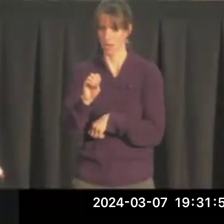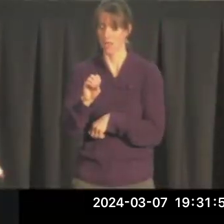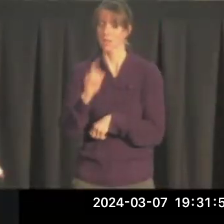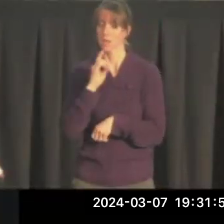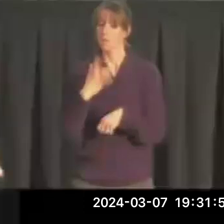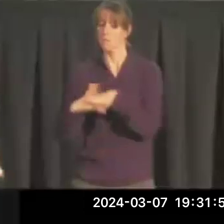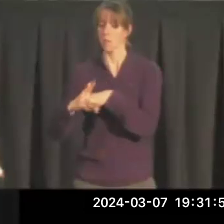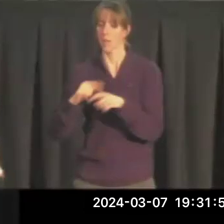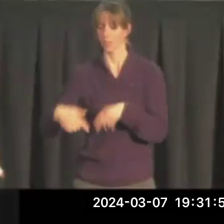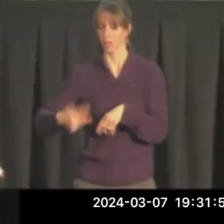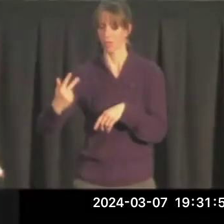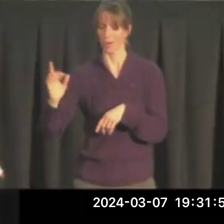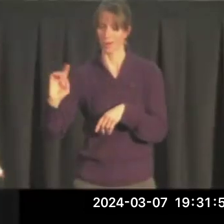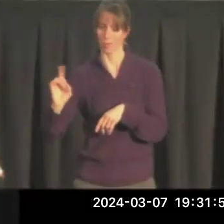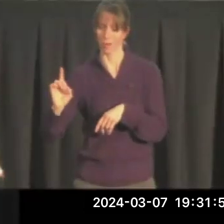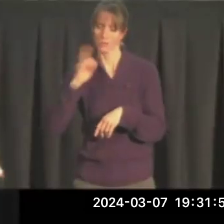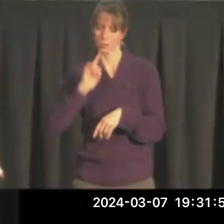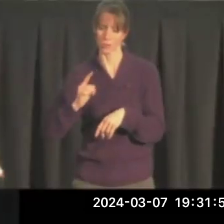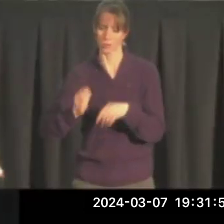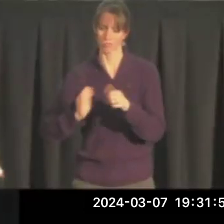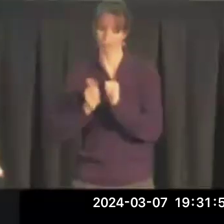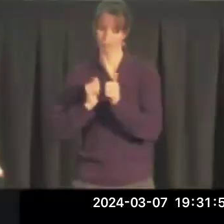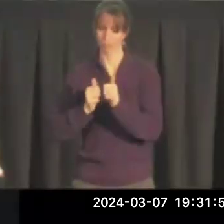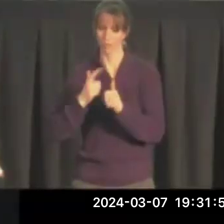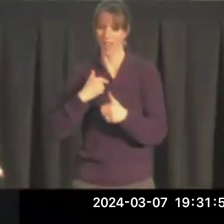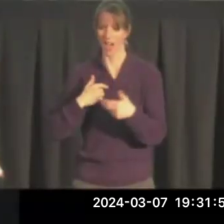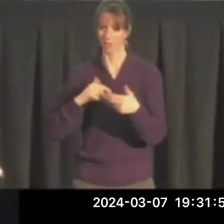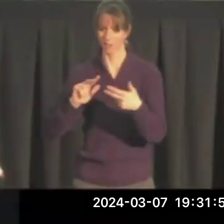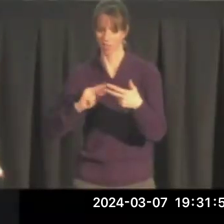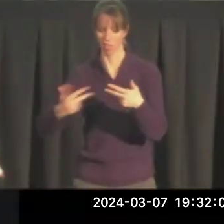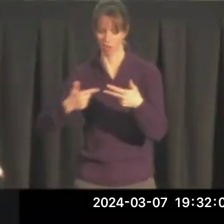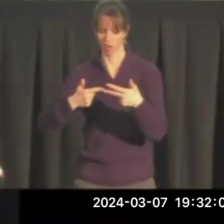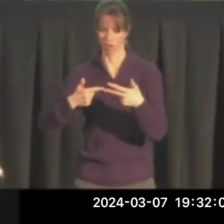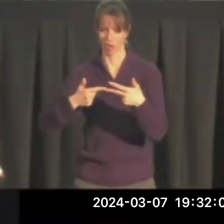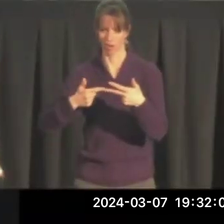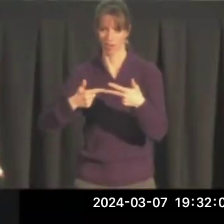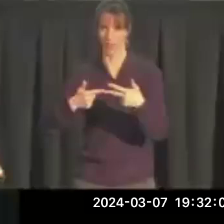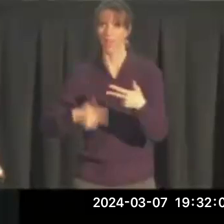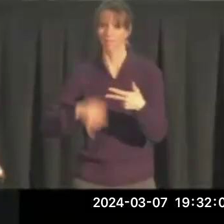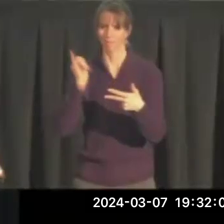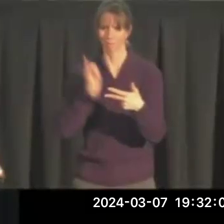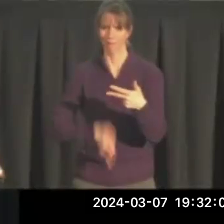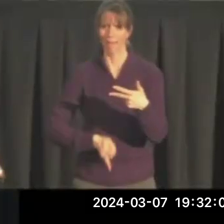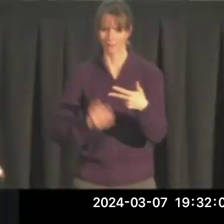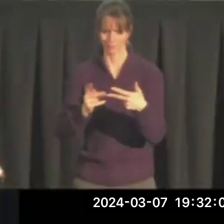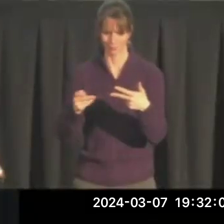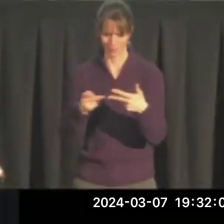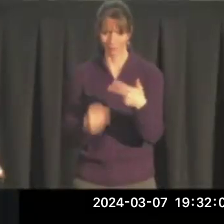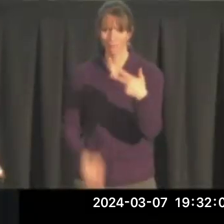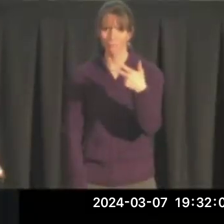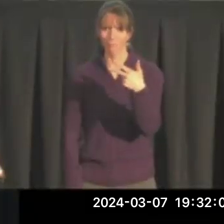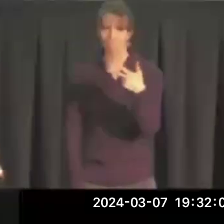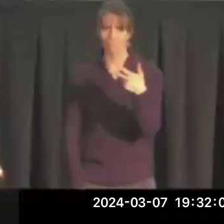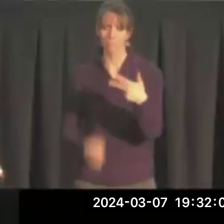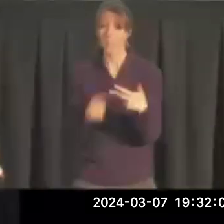the three Democrats who ran in the Democratic primary, I finished third in last place. A